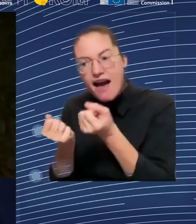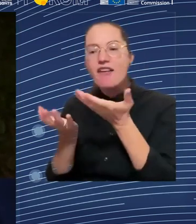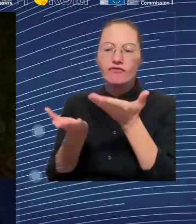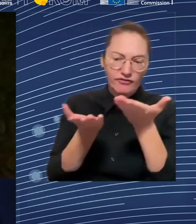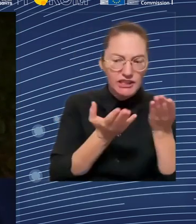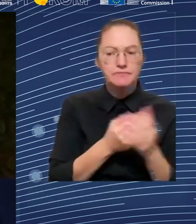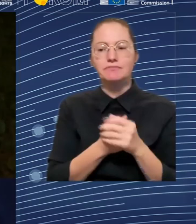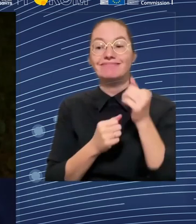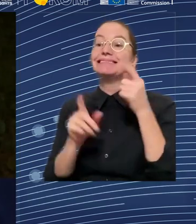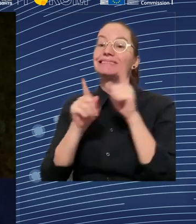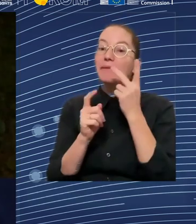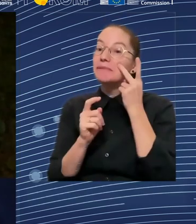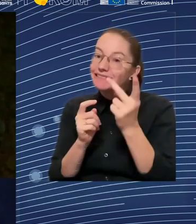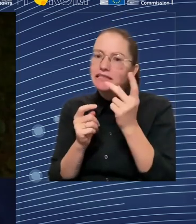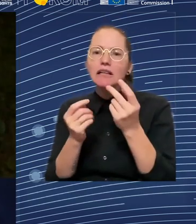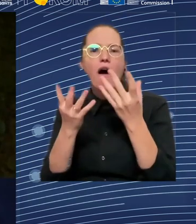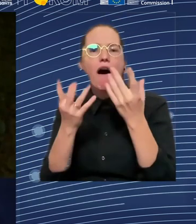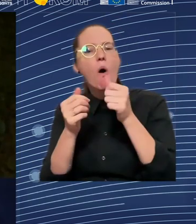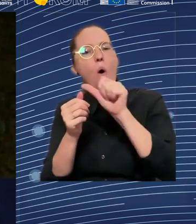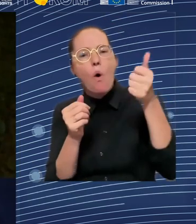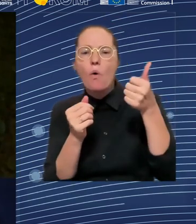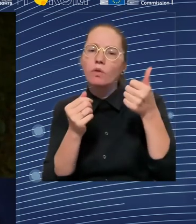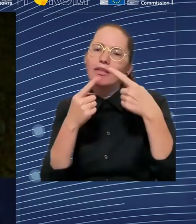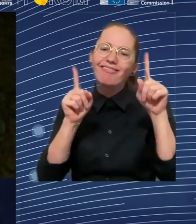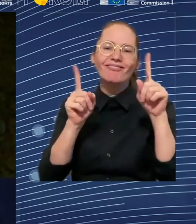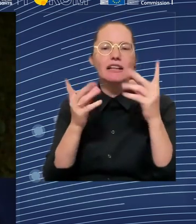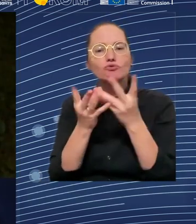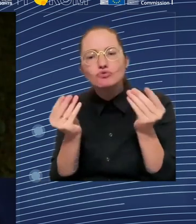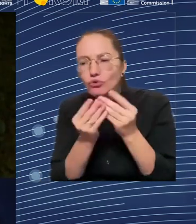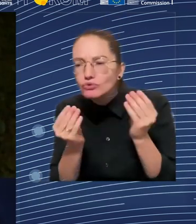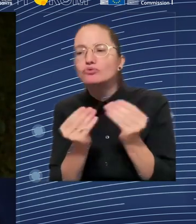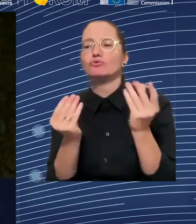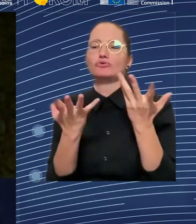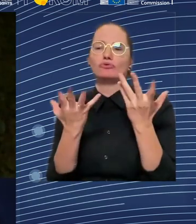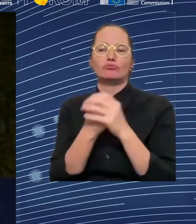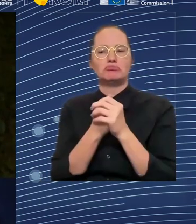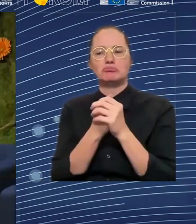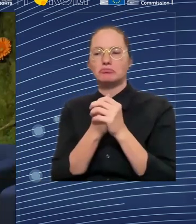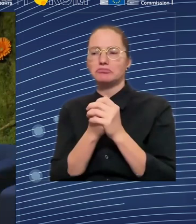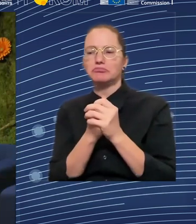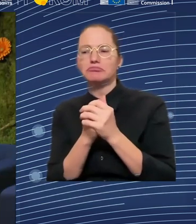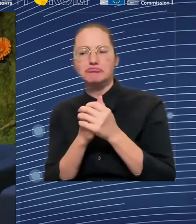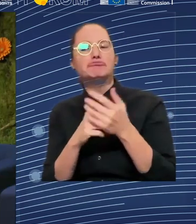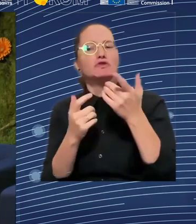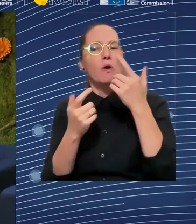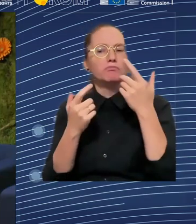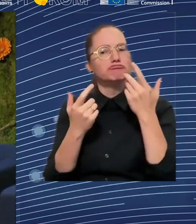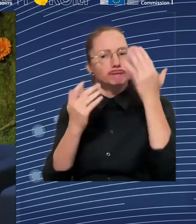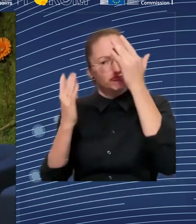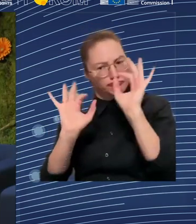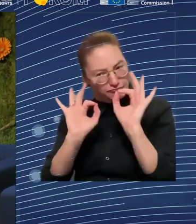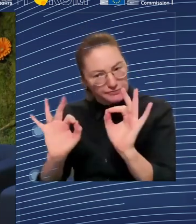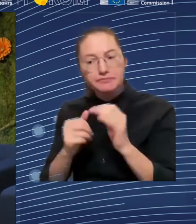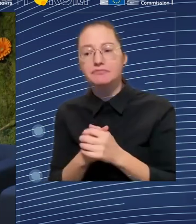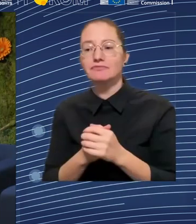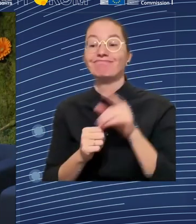actual supply and demand. But also that is able to anticipate the needs. Really may help a lot. And